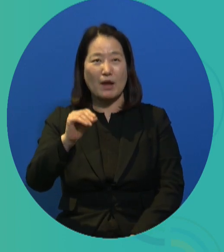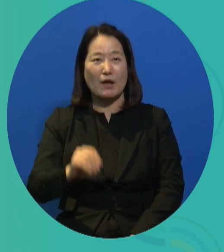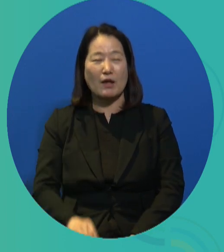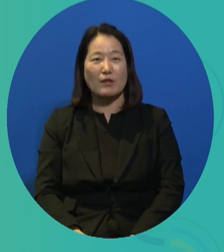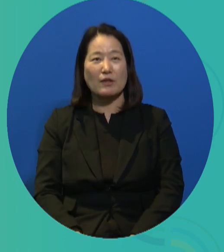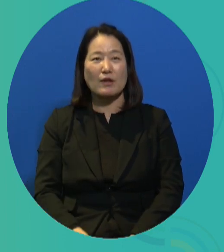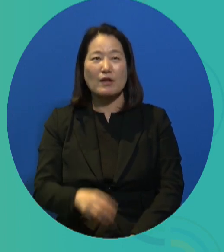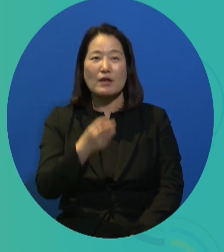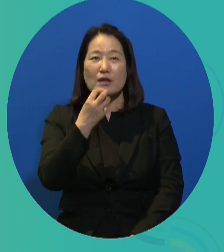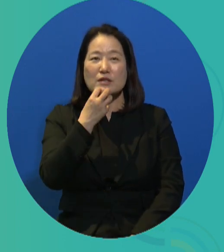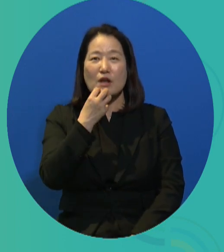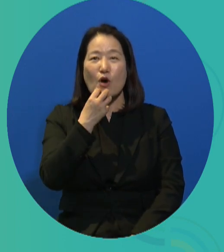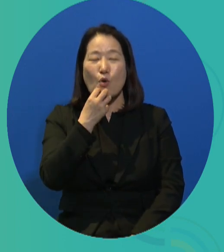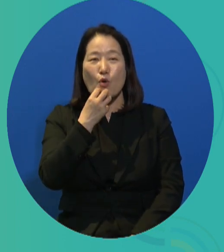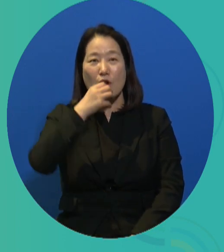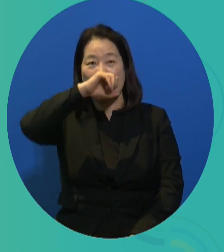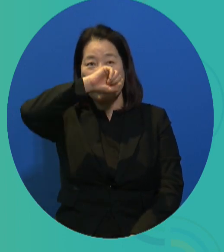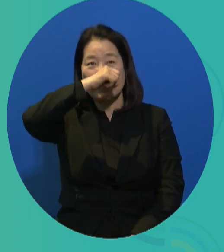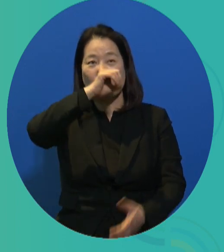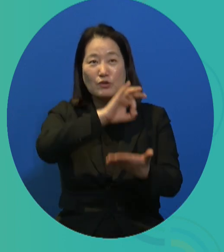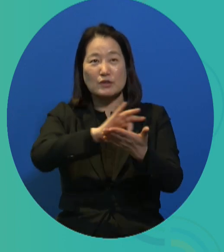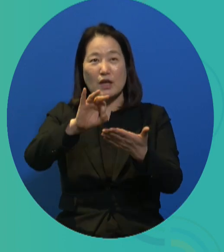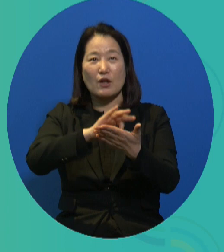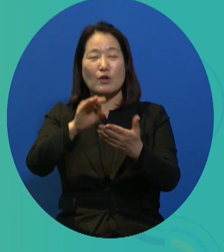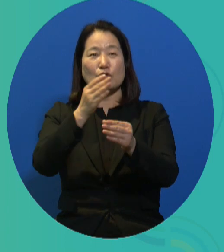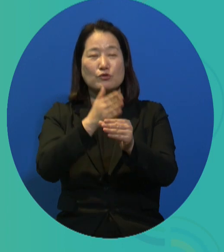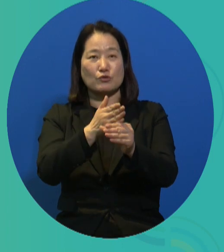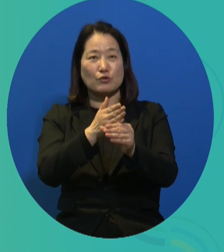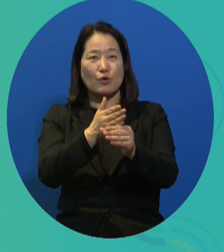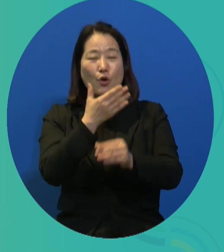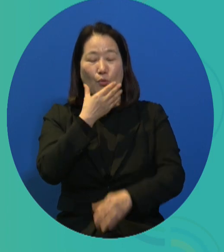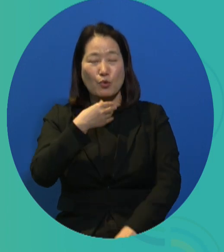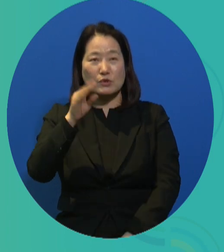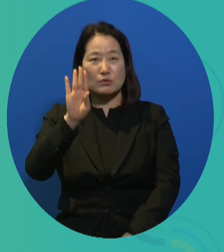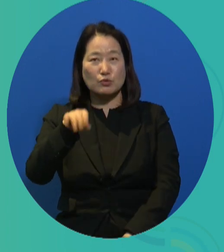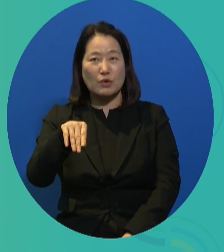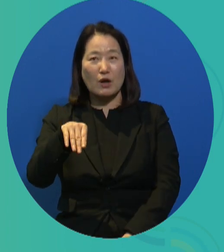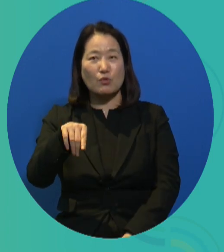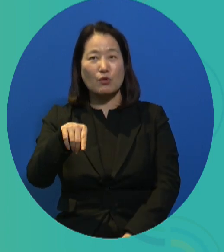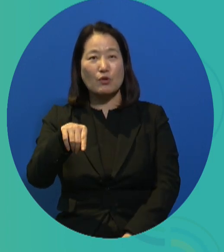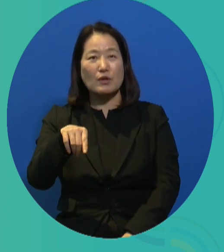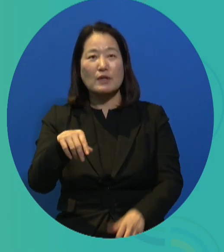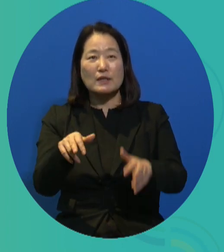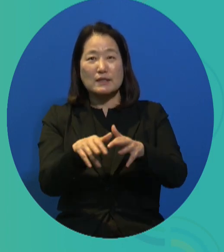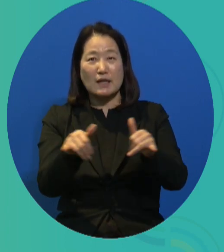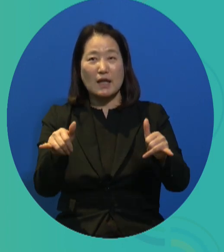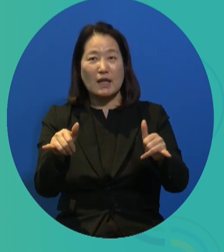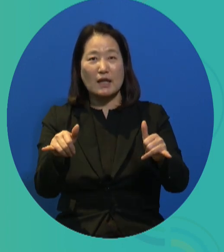or about 910,000 to the time-based and full employment. So,